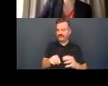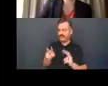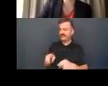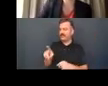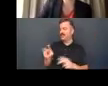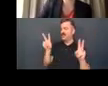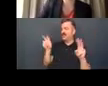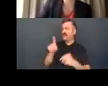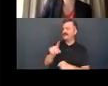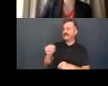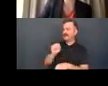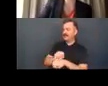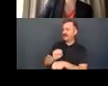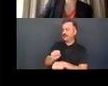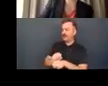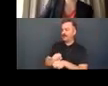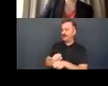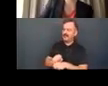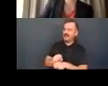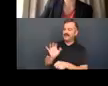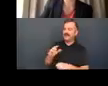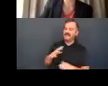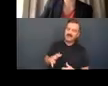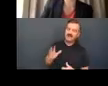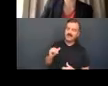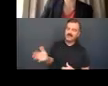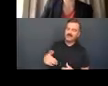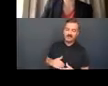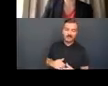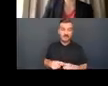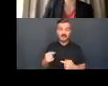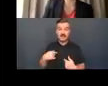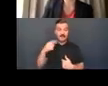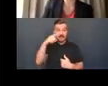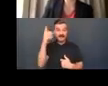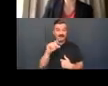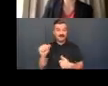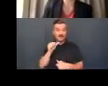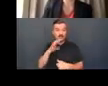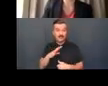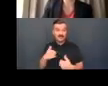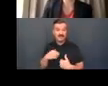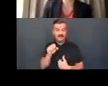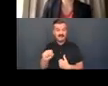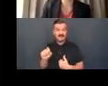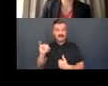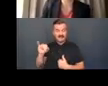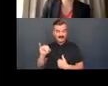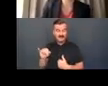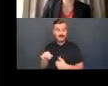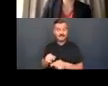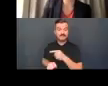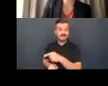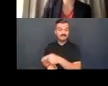as a as a compromise. As a black disabled woman receiving SSDI, this participant